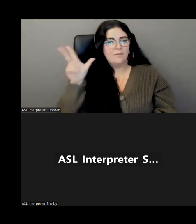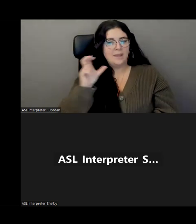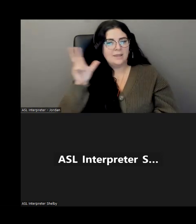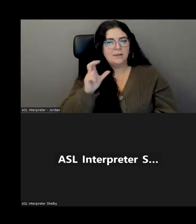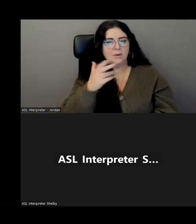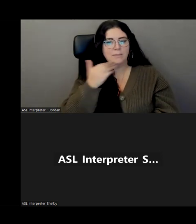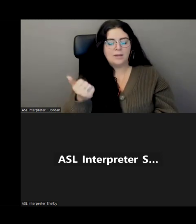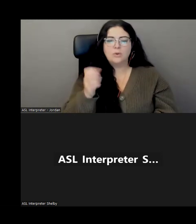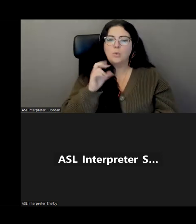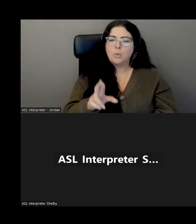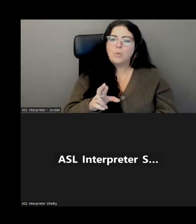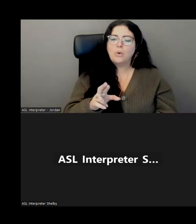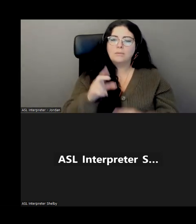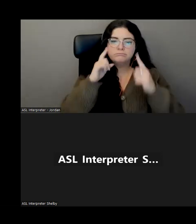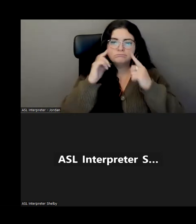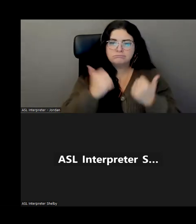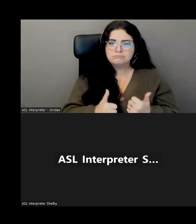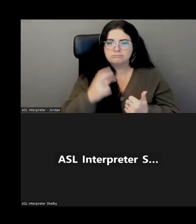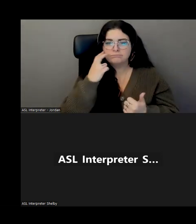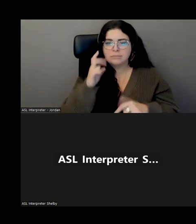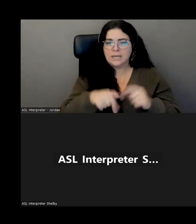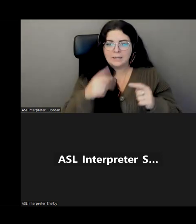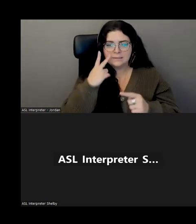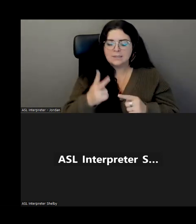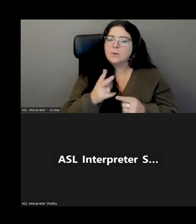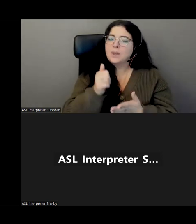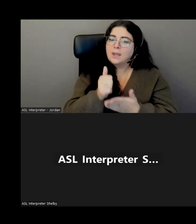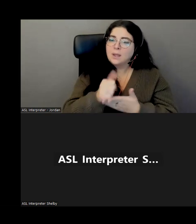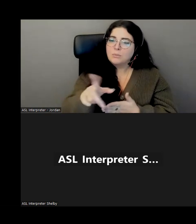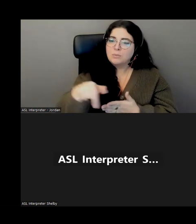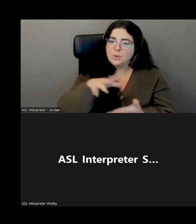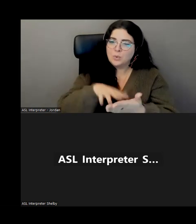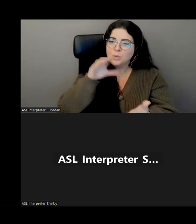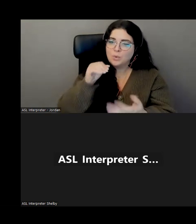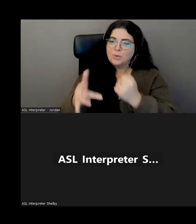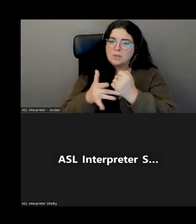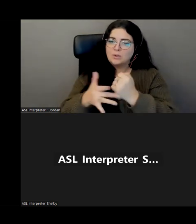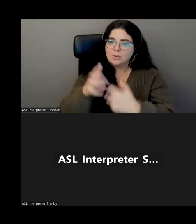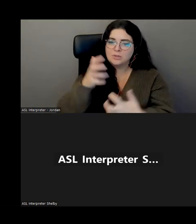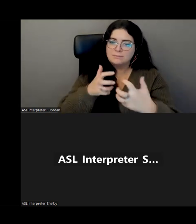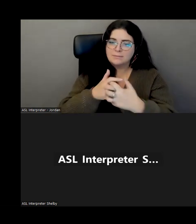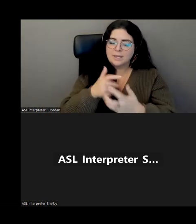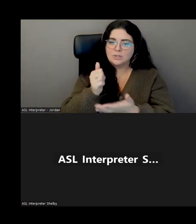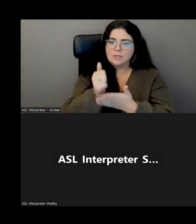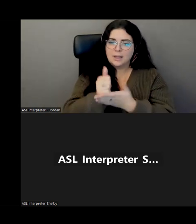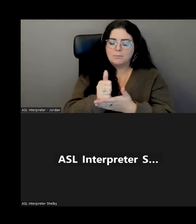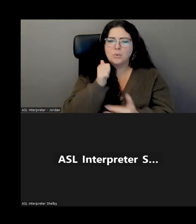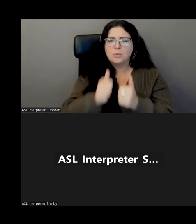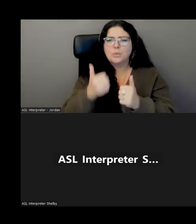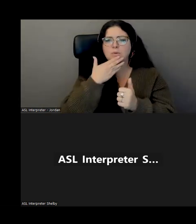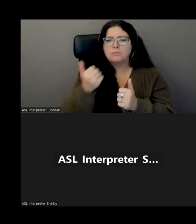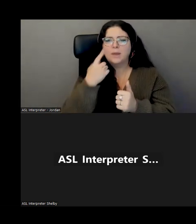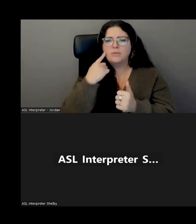loss of sight, we can help you to learn those technologies and to better understand which one of those